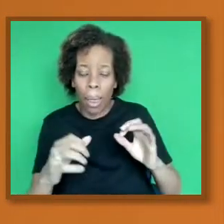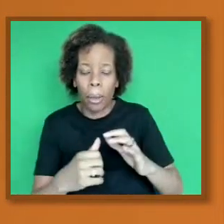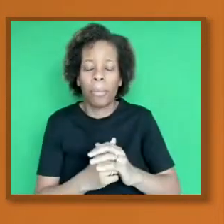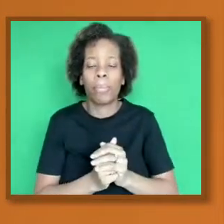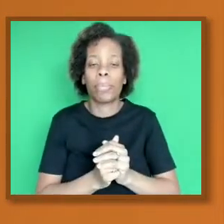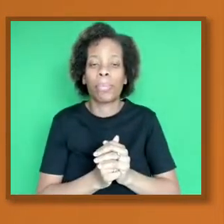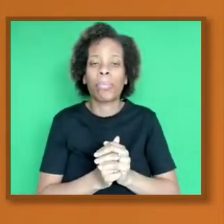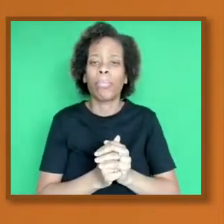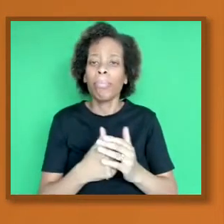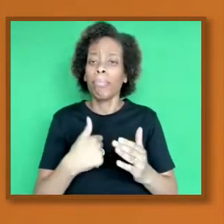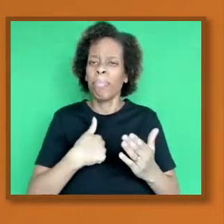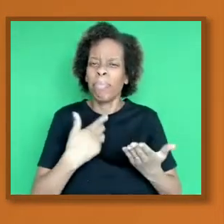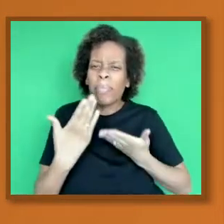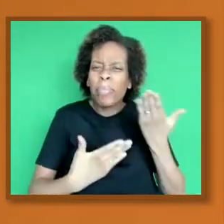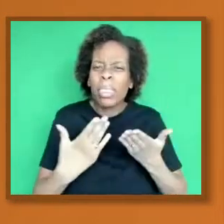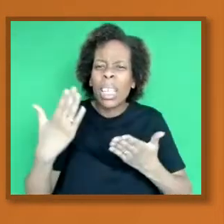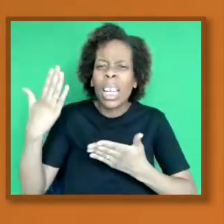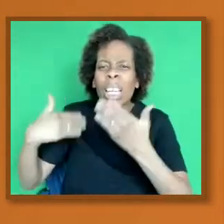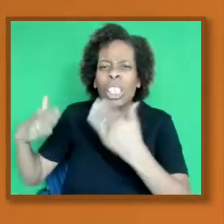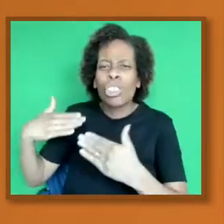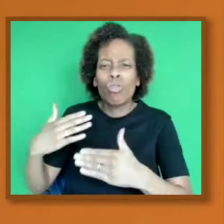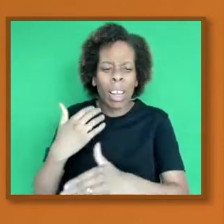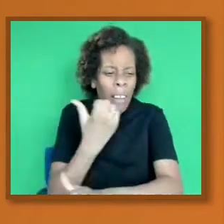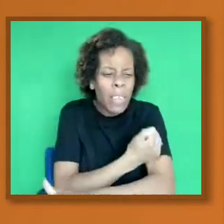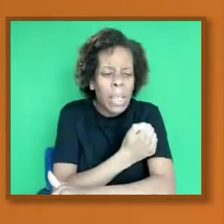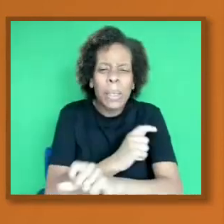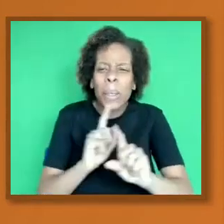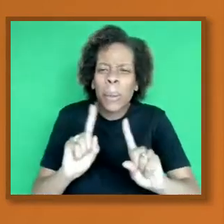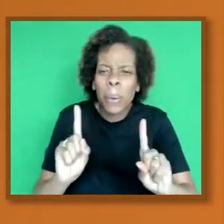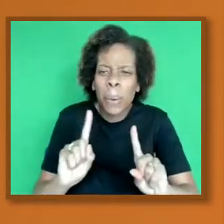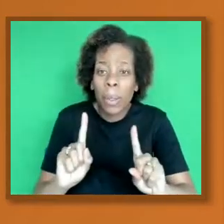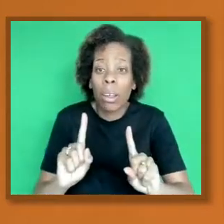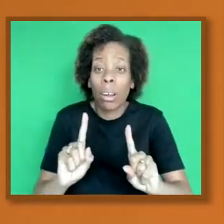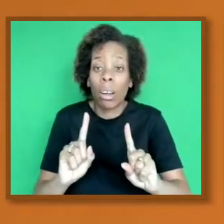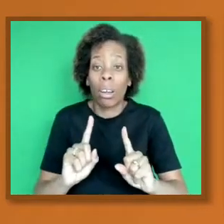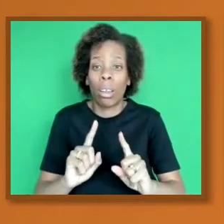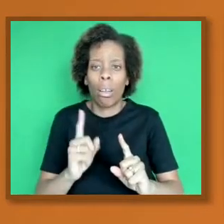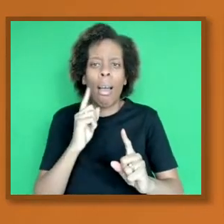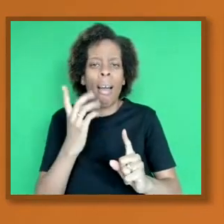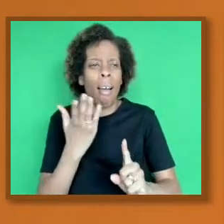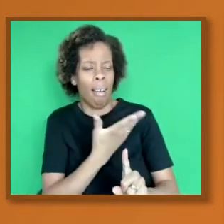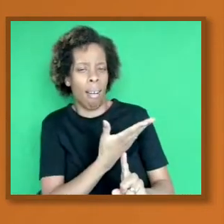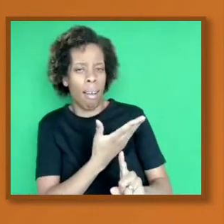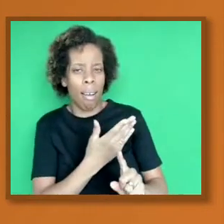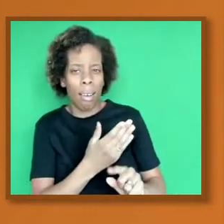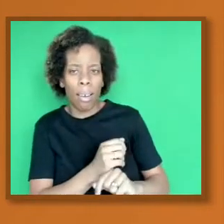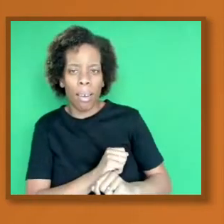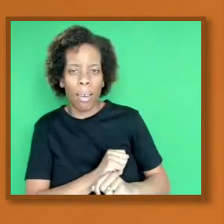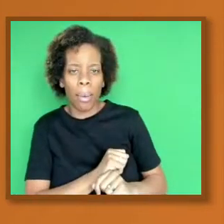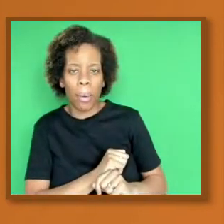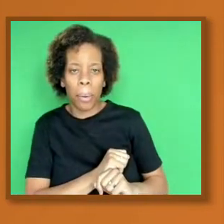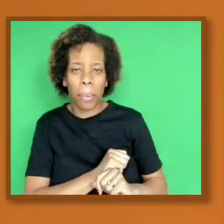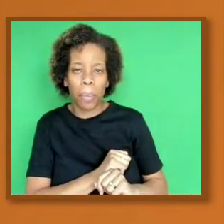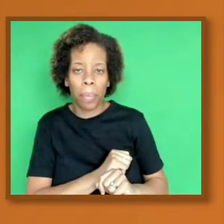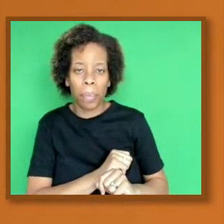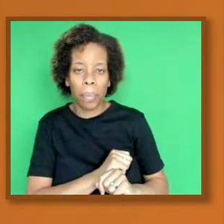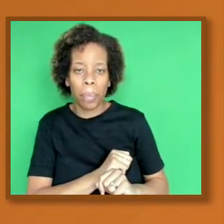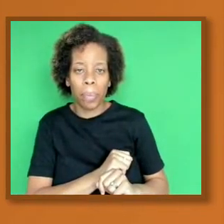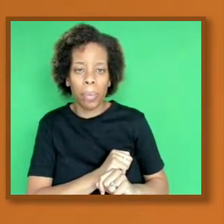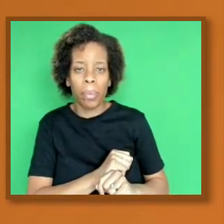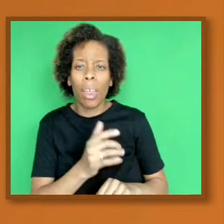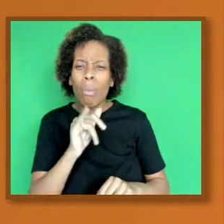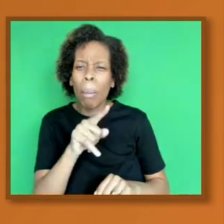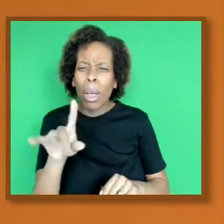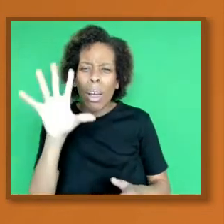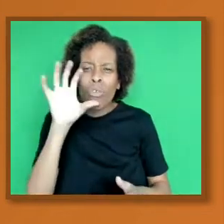for many years. The WHO, and this is the next slide, let me show you the next slide, which, and some of us may remember, these childhood diseases that are around in the